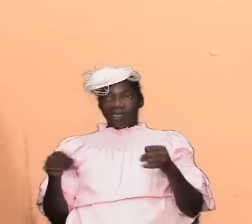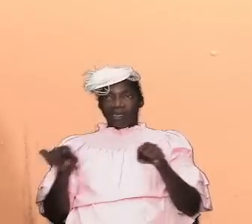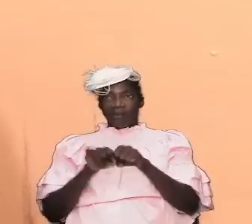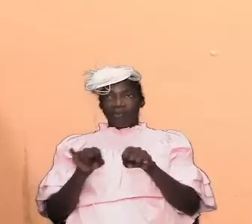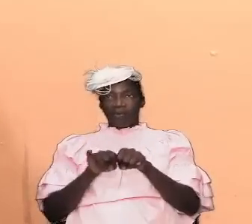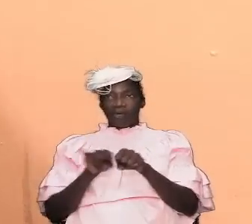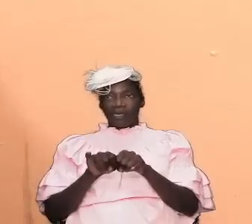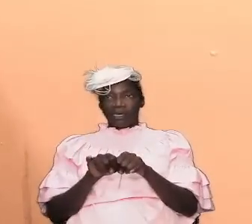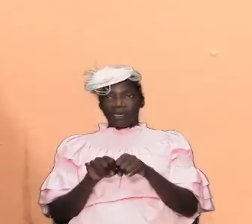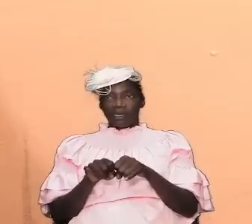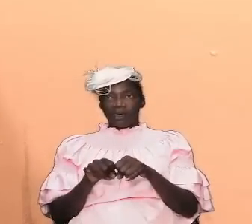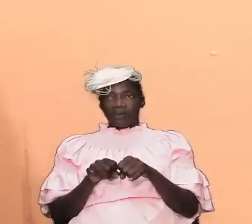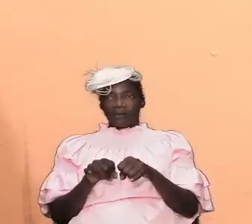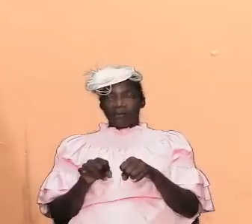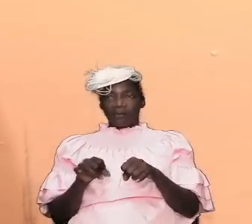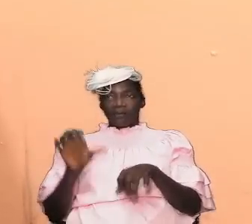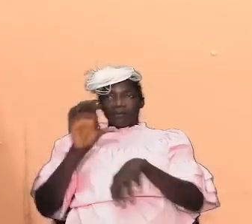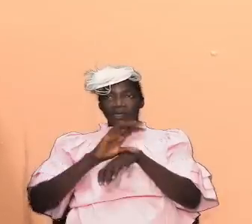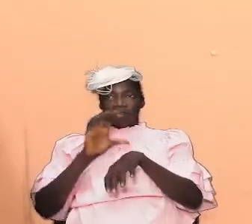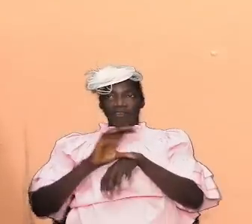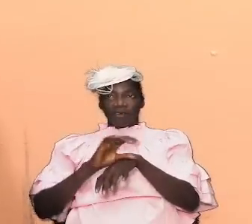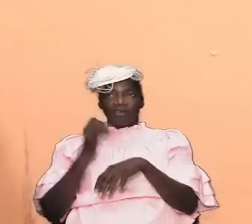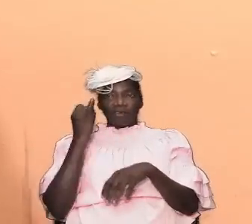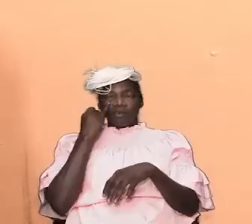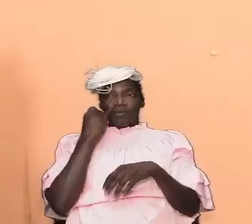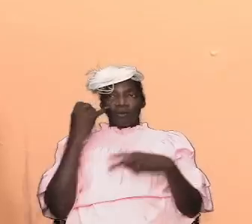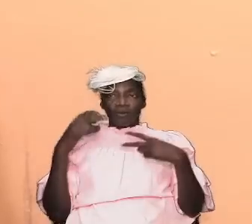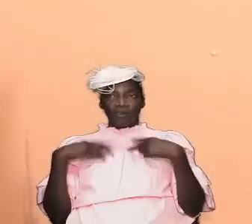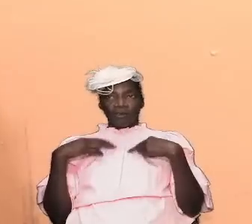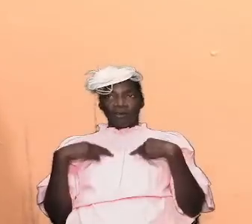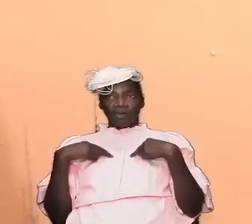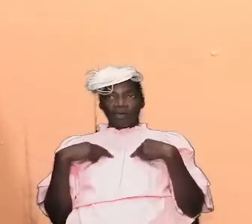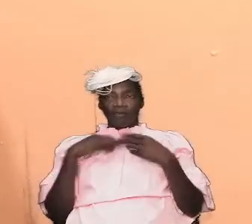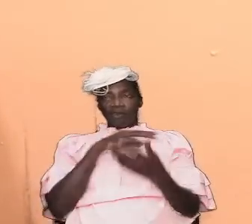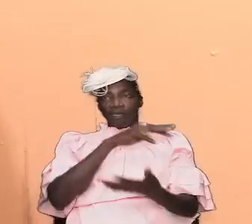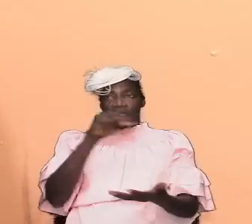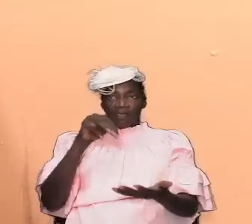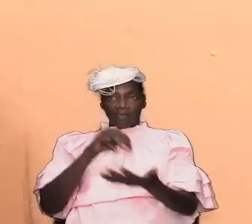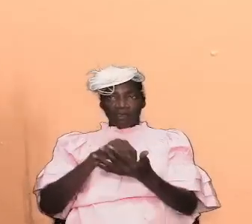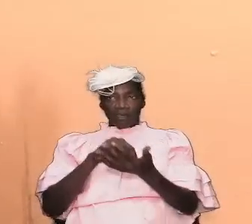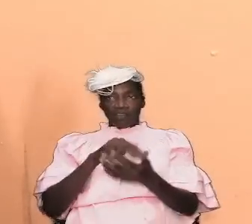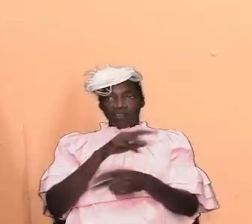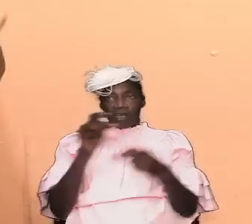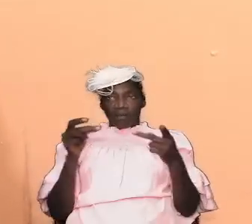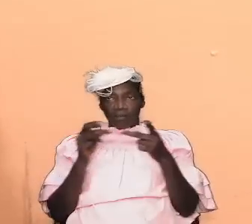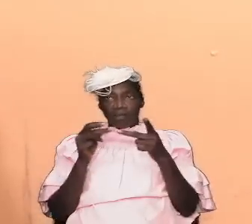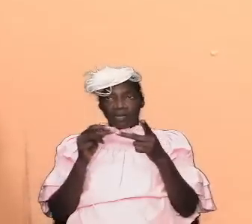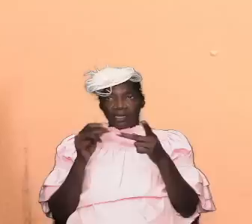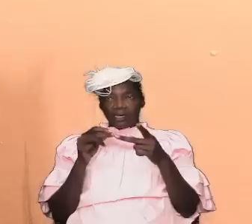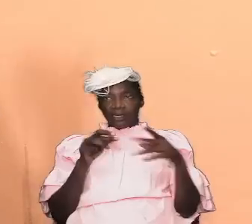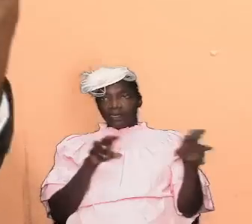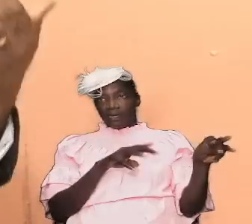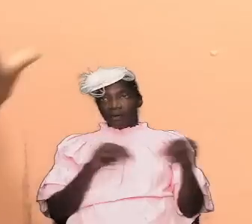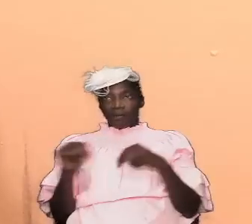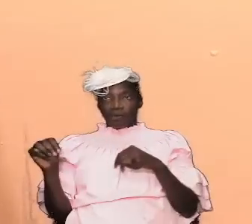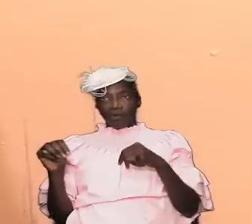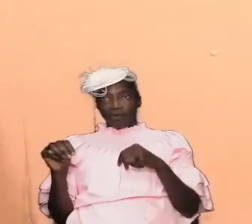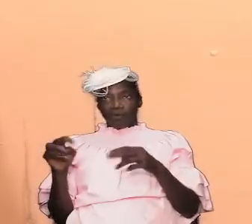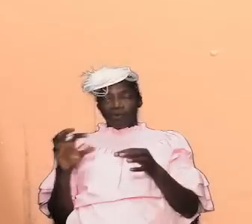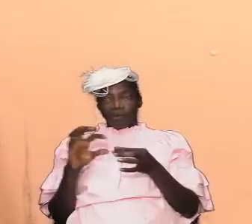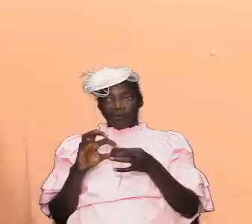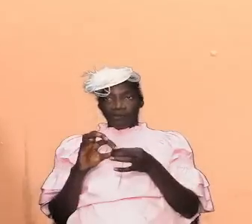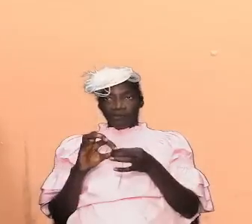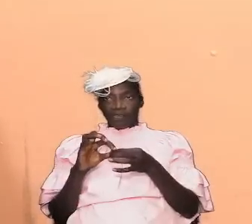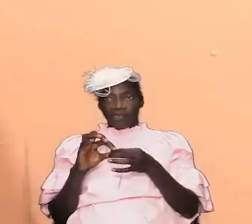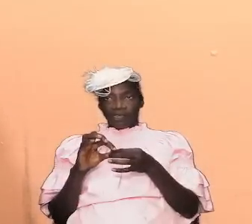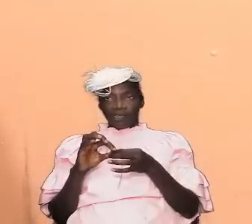place that the church today is supposed to have a central place and we then move to fix what